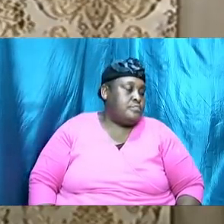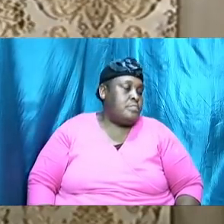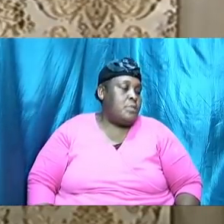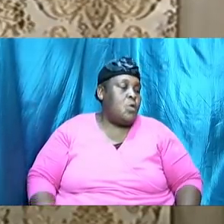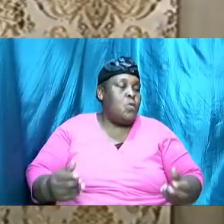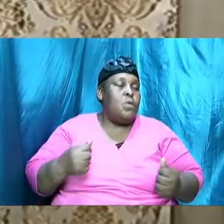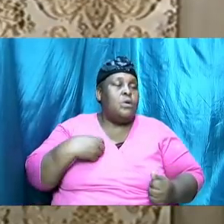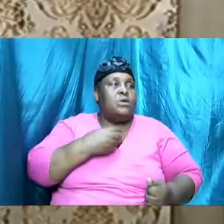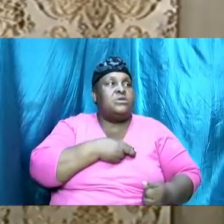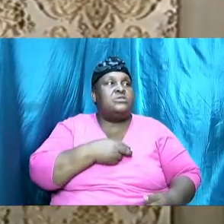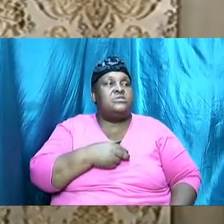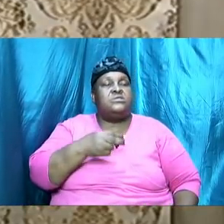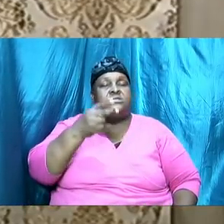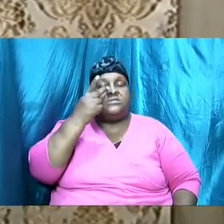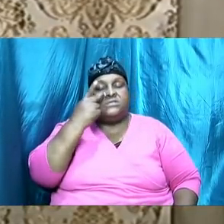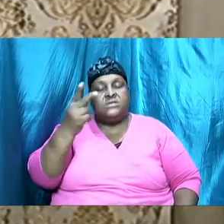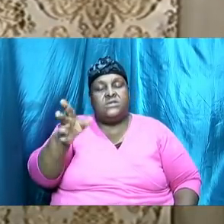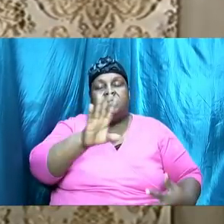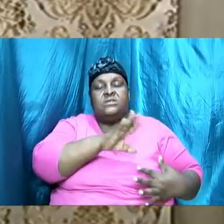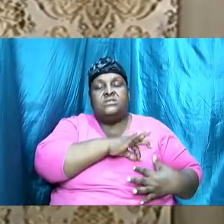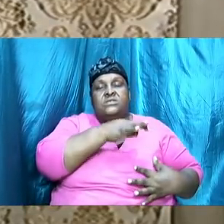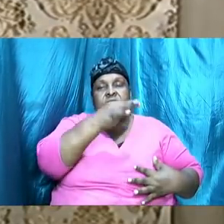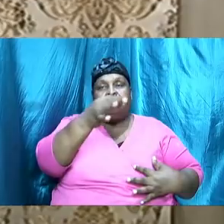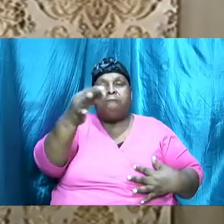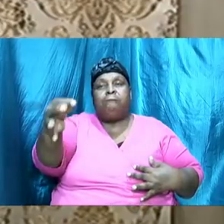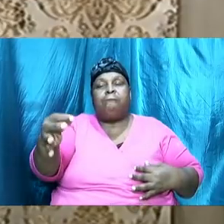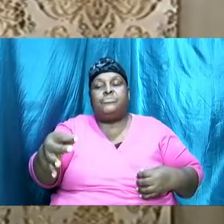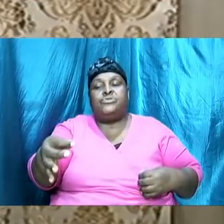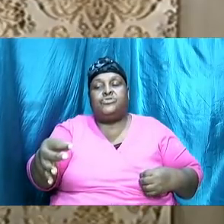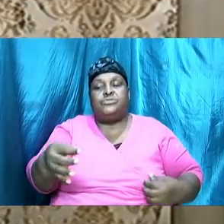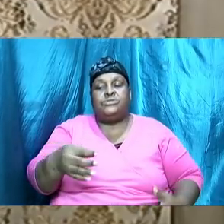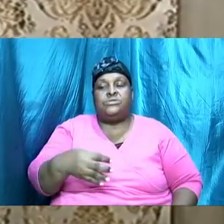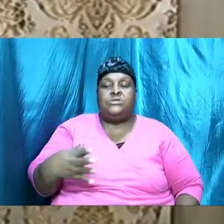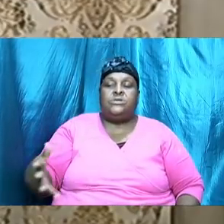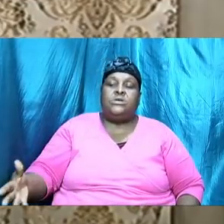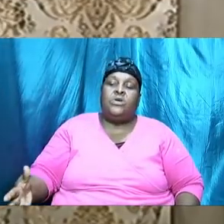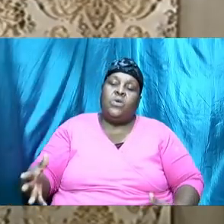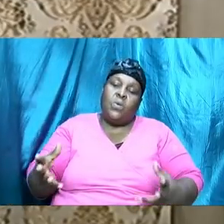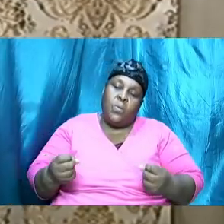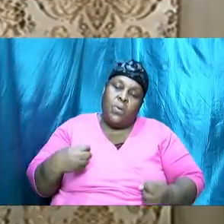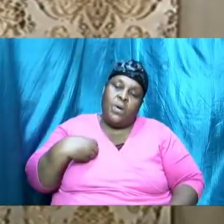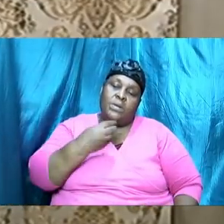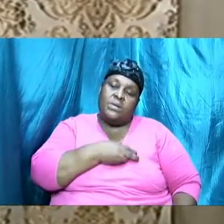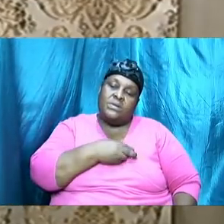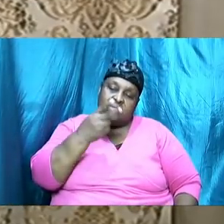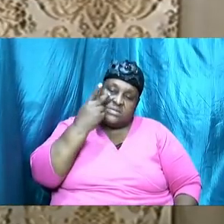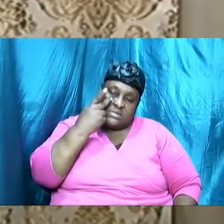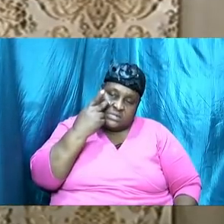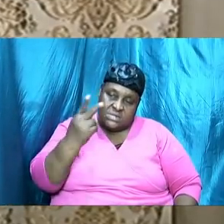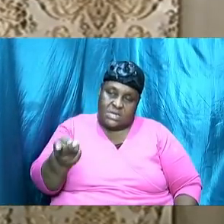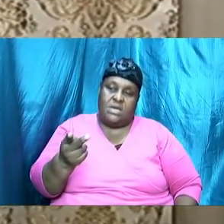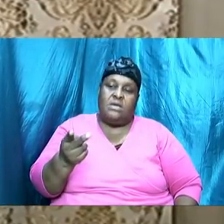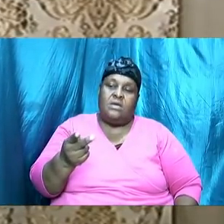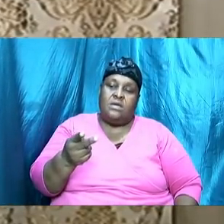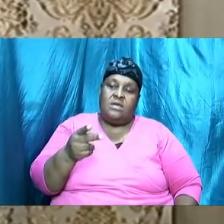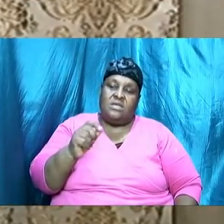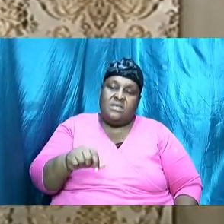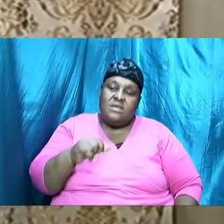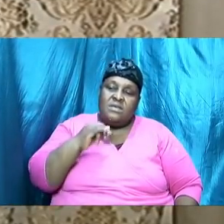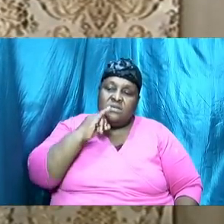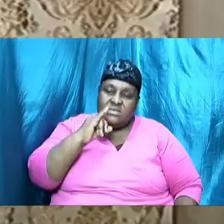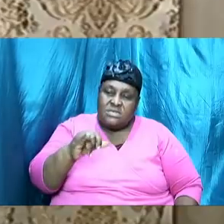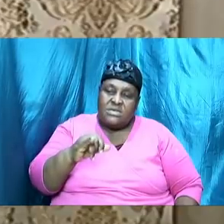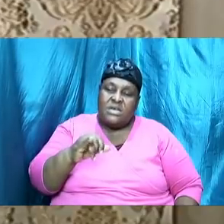see the spiritual implications I want us to see that this is a